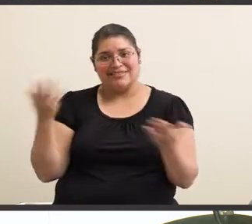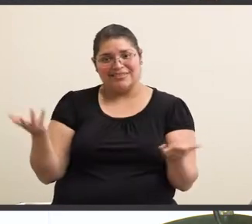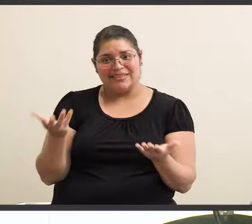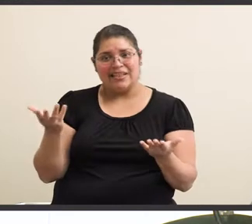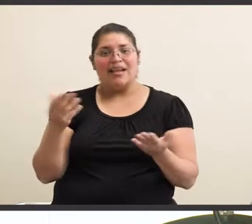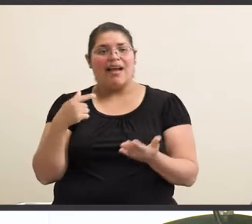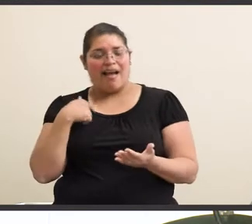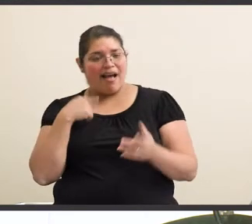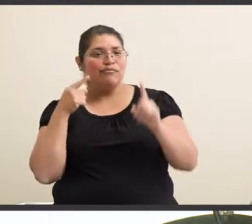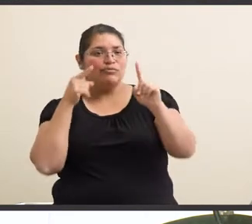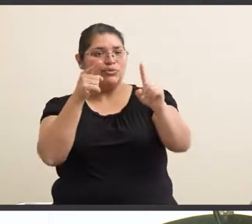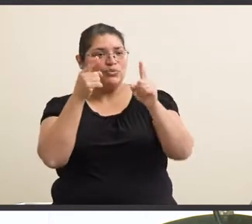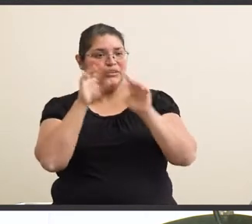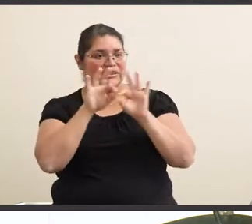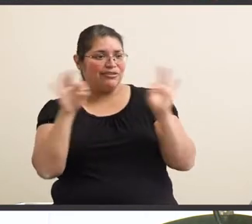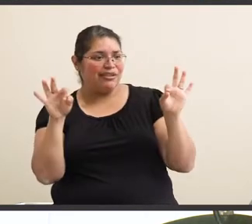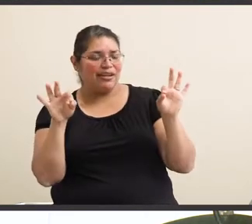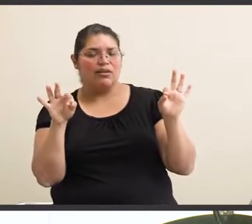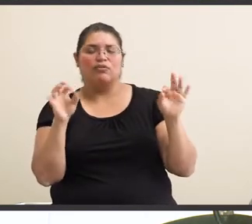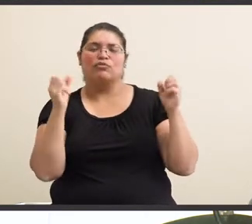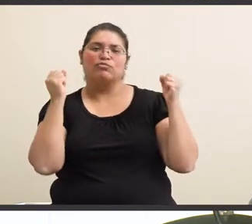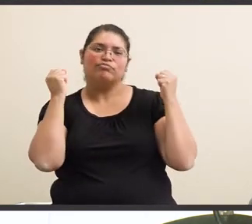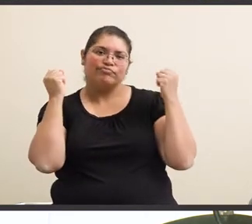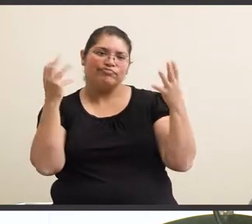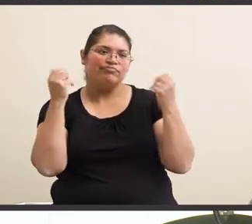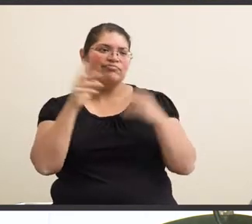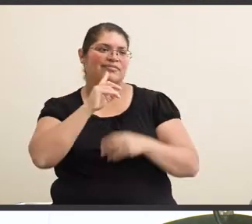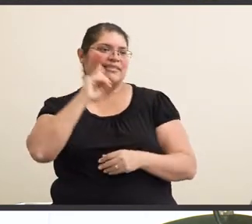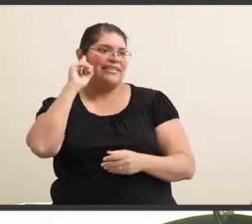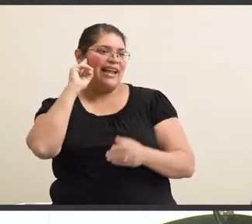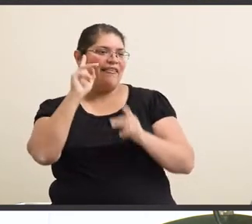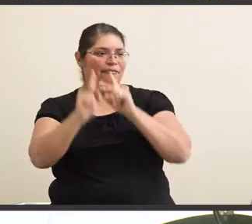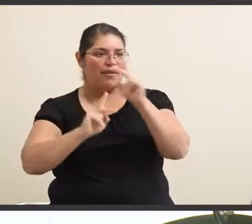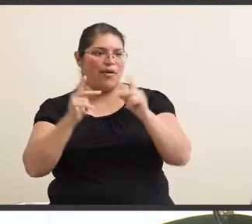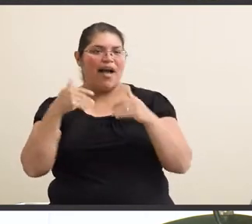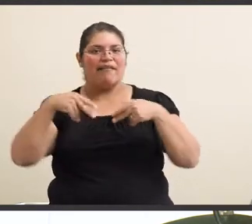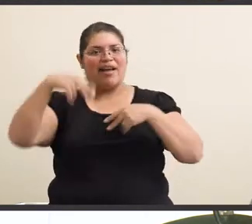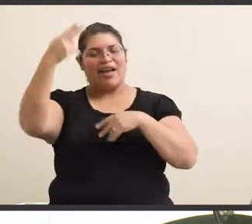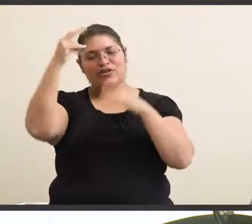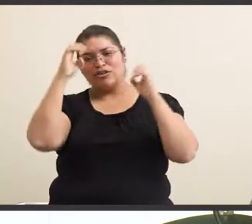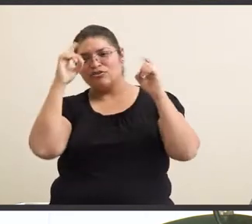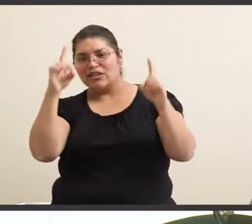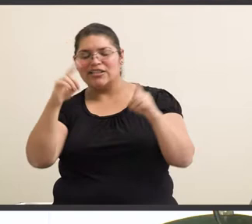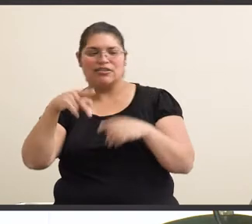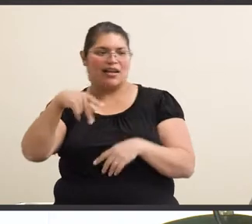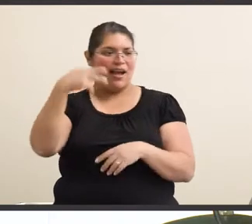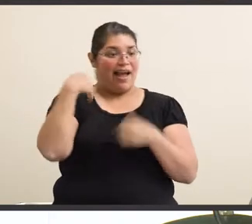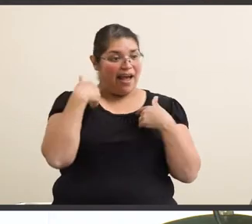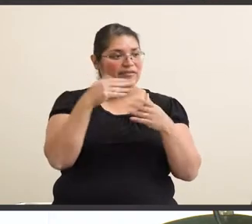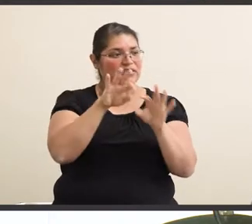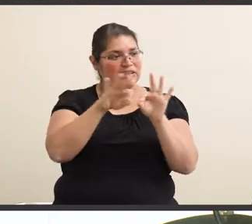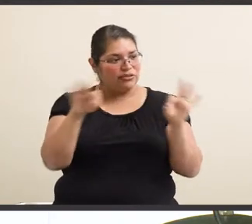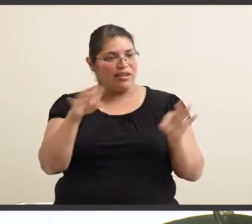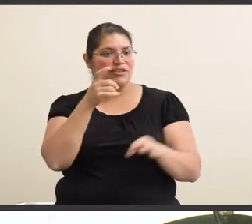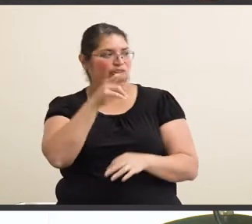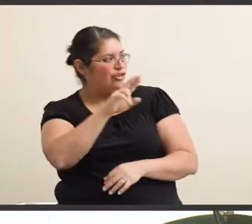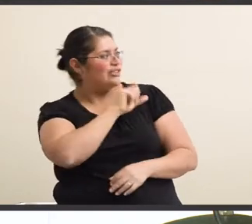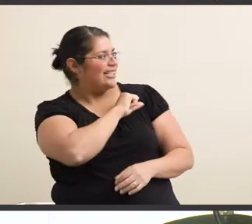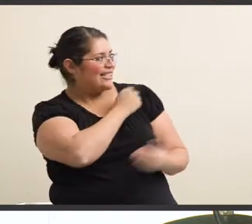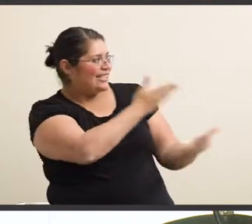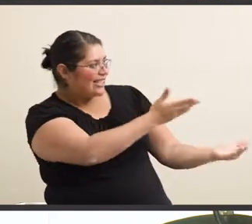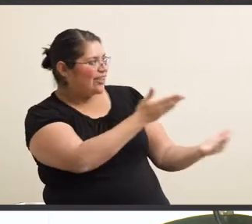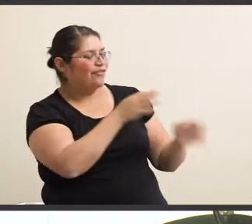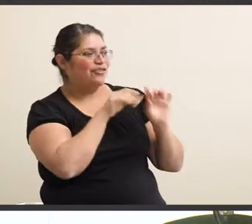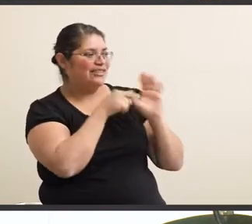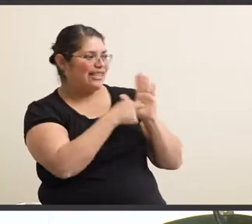I'm pursuing a degree. There's numerous deaf people that have higher educations, have degrees, um, Dr. Saladin, for example.